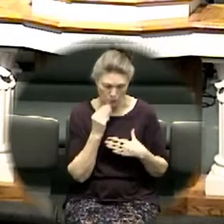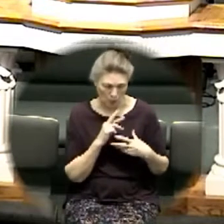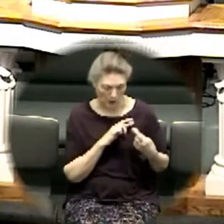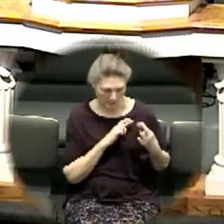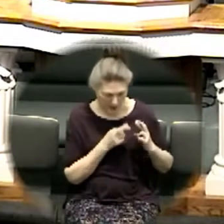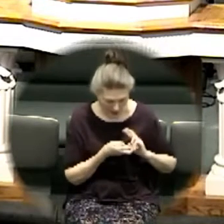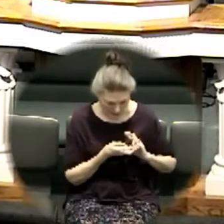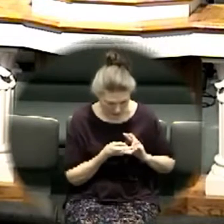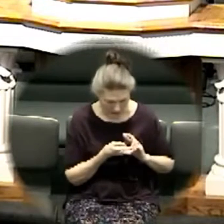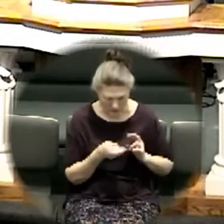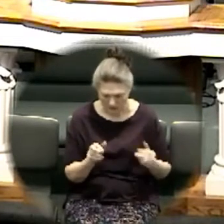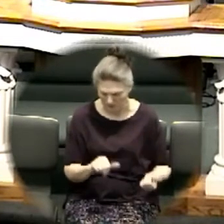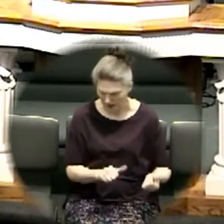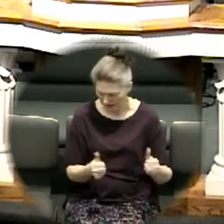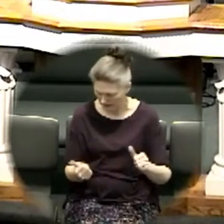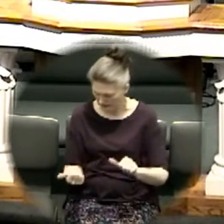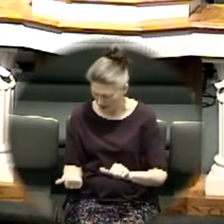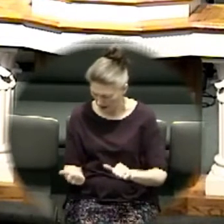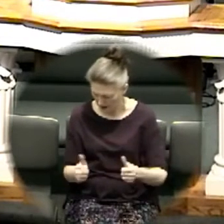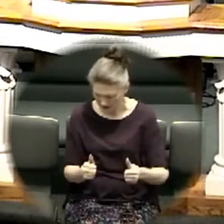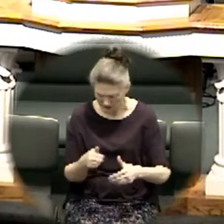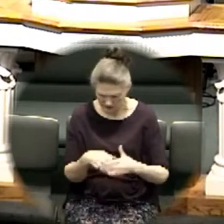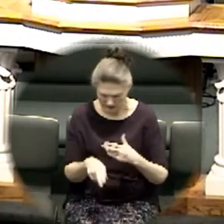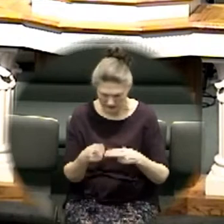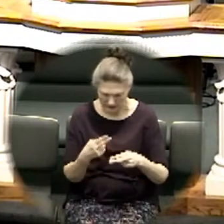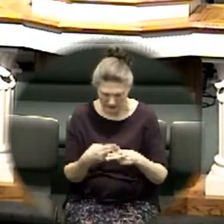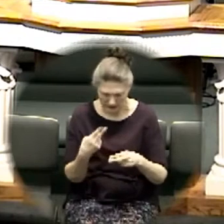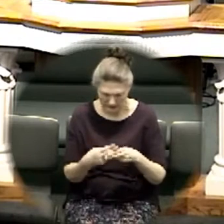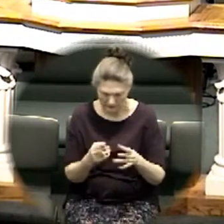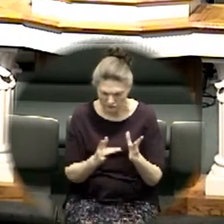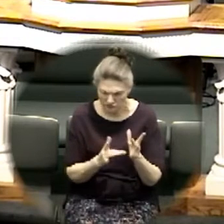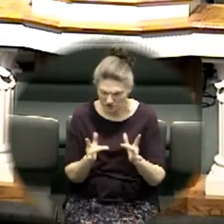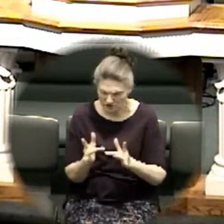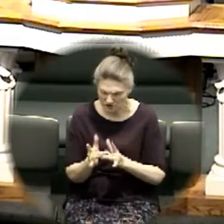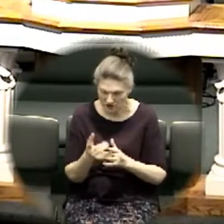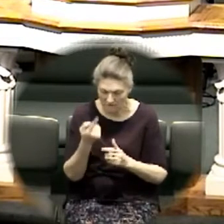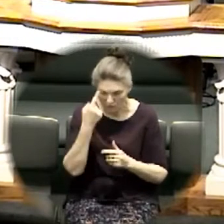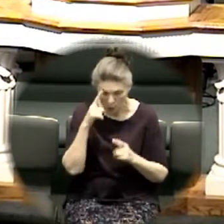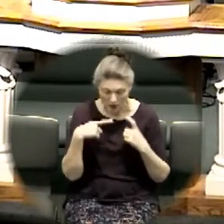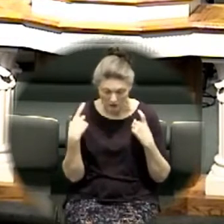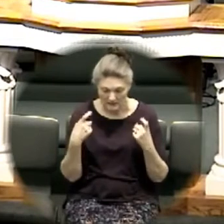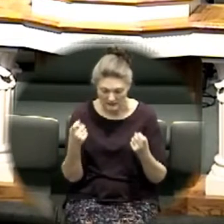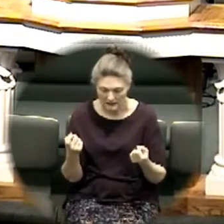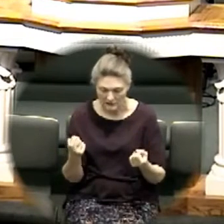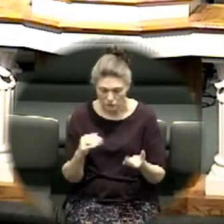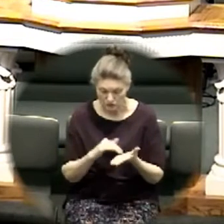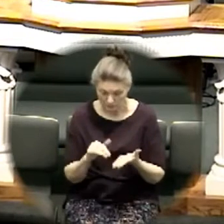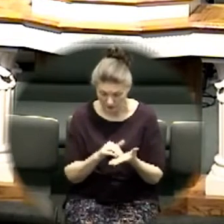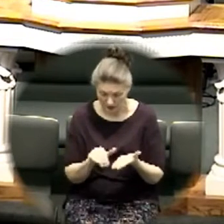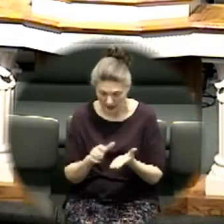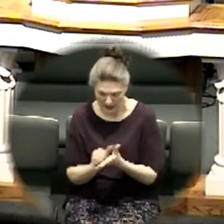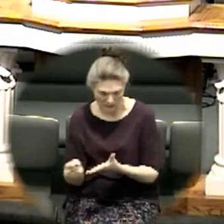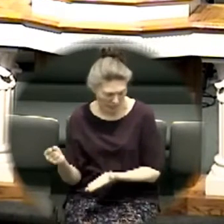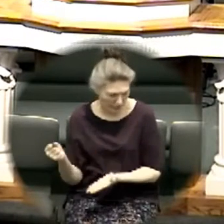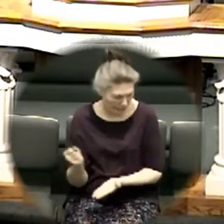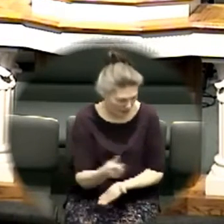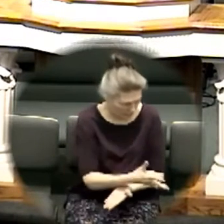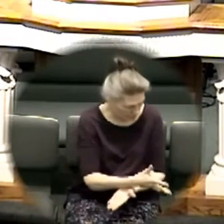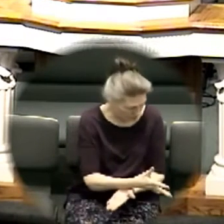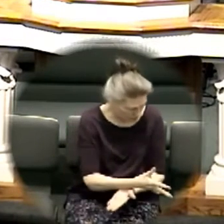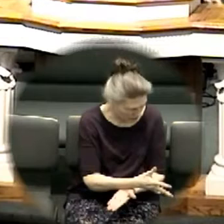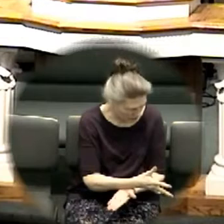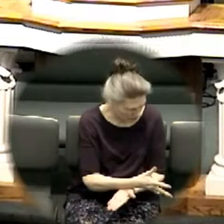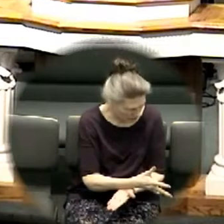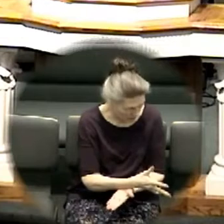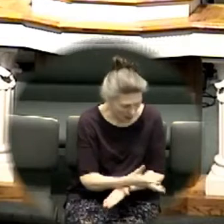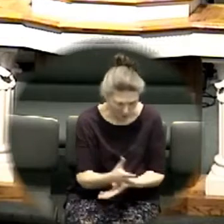for the remission of sins and the infilling of the Holy Ghost evidence speaking in other tongues what is the next